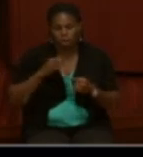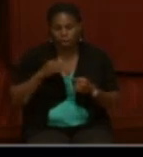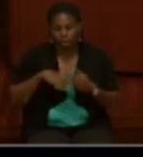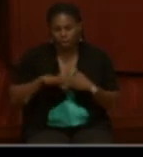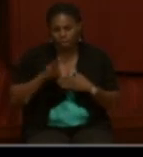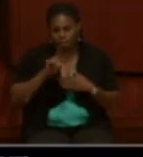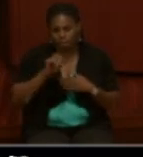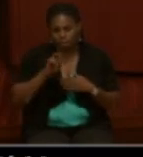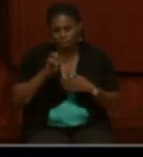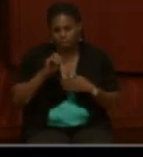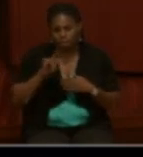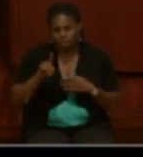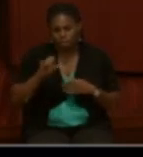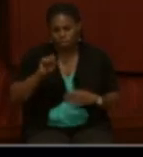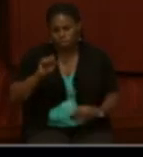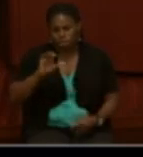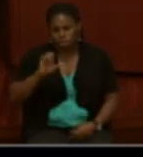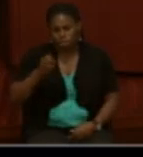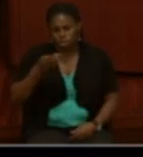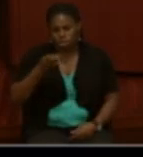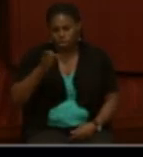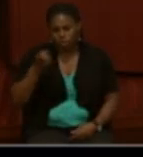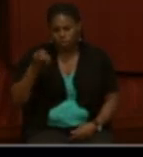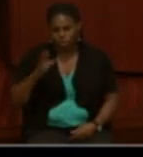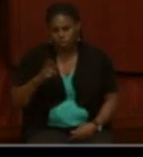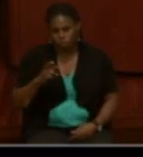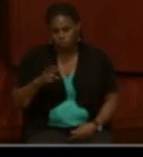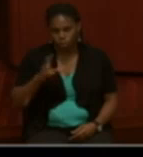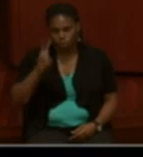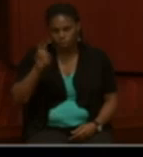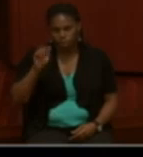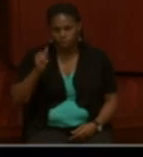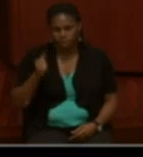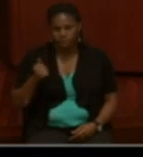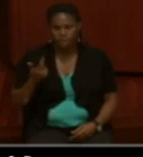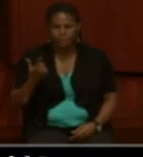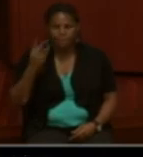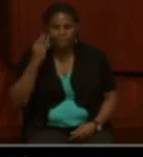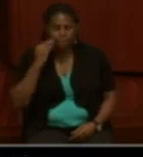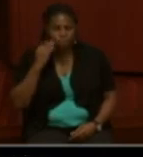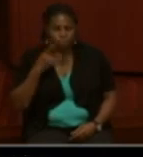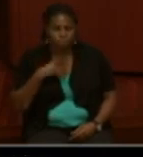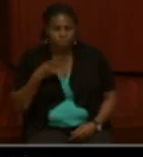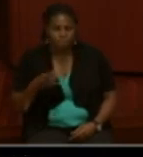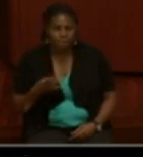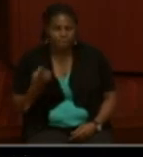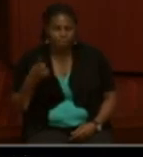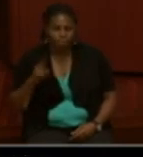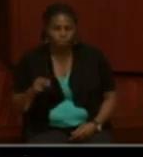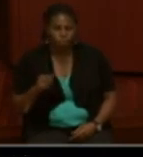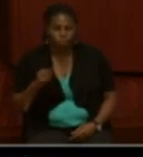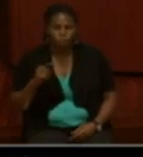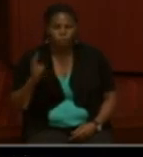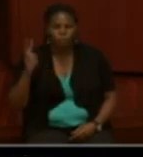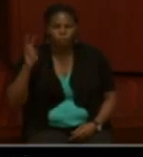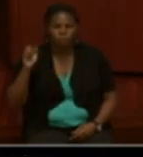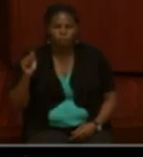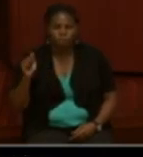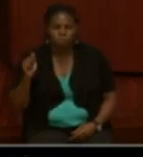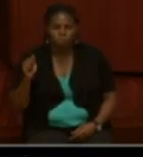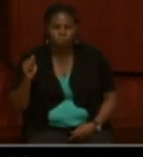into what the veteran experience was like for black Civil War veterans, be it